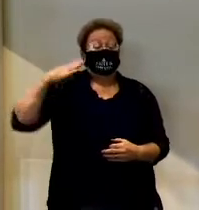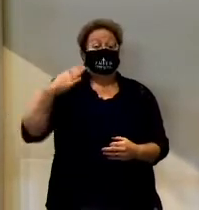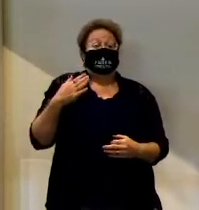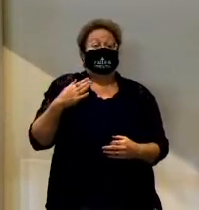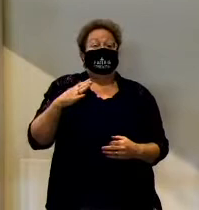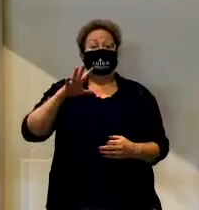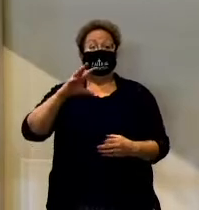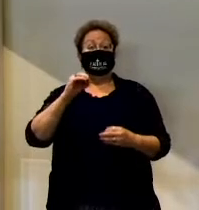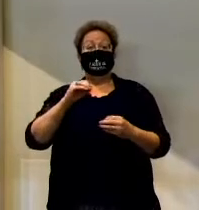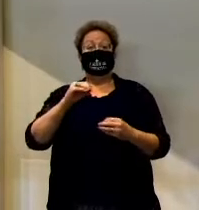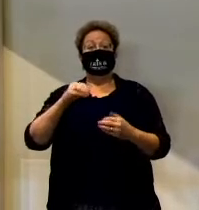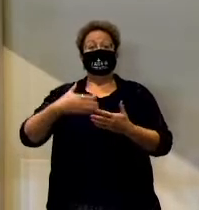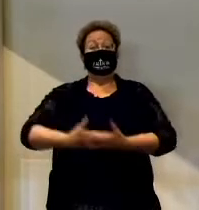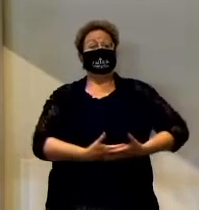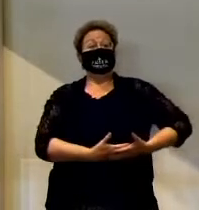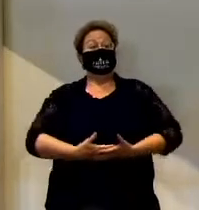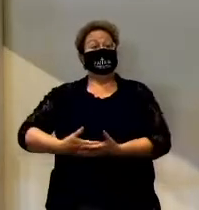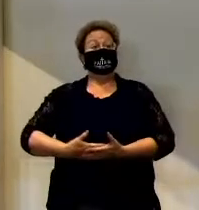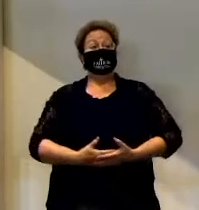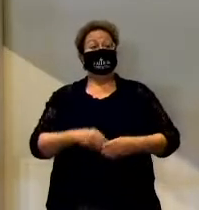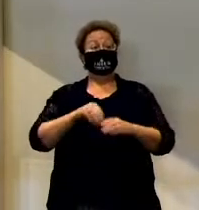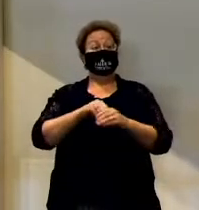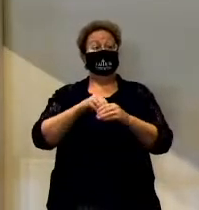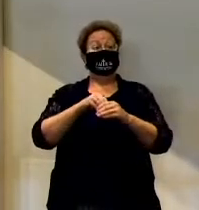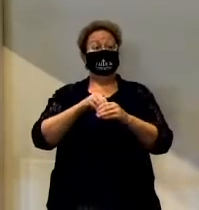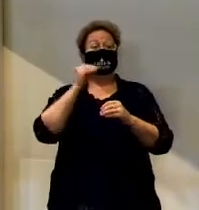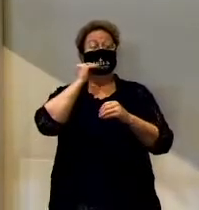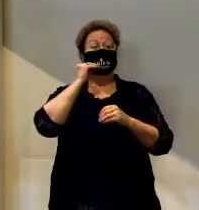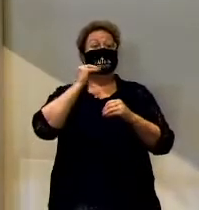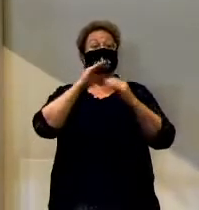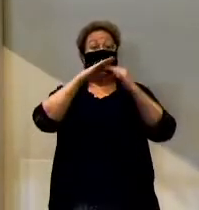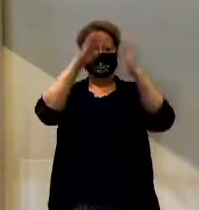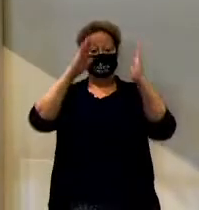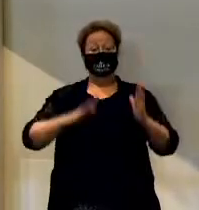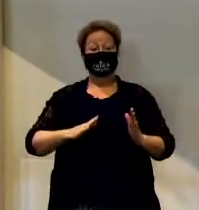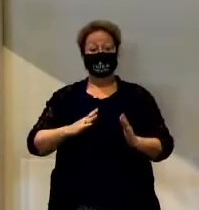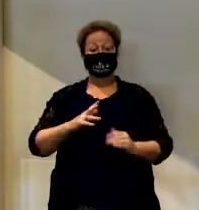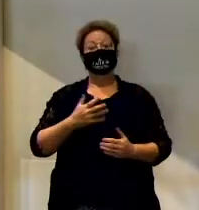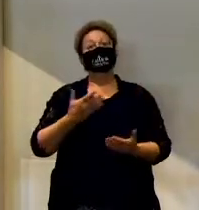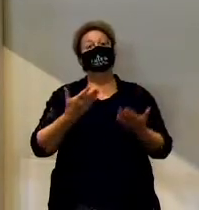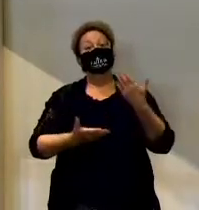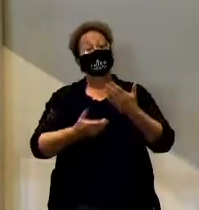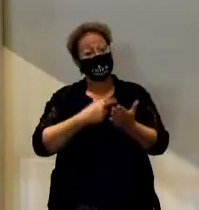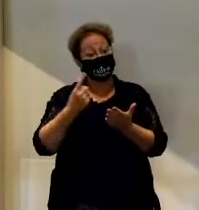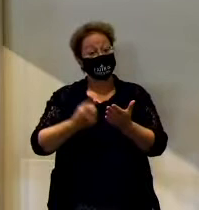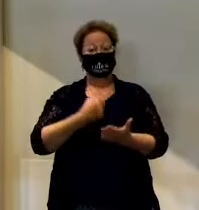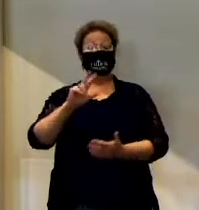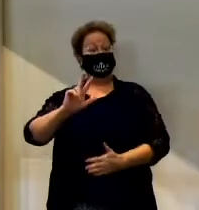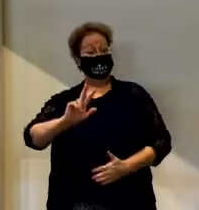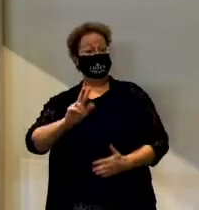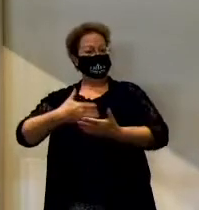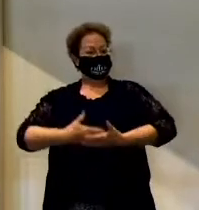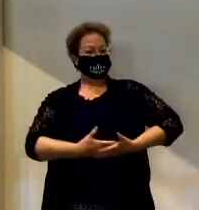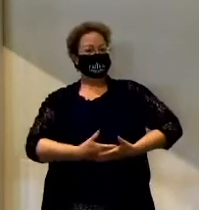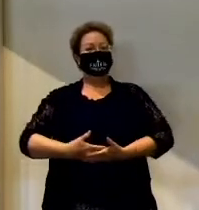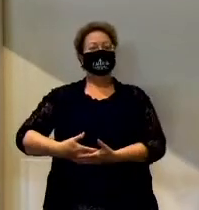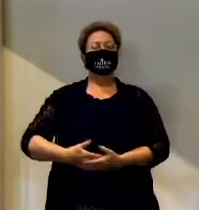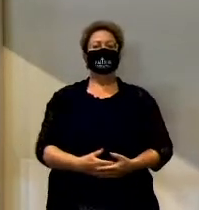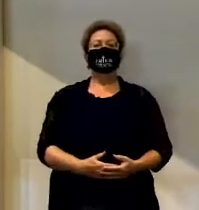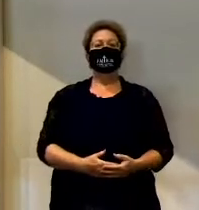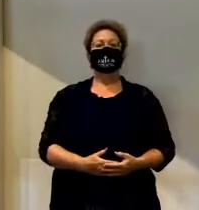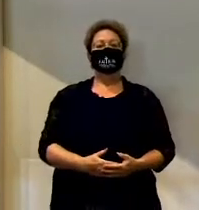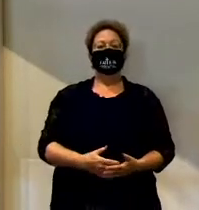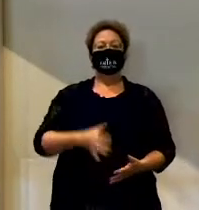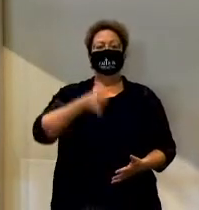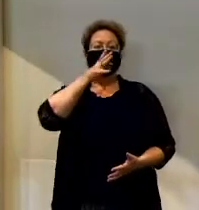newborn babies in our house, never more than three, but still always a lot of activity in our house as well. My parents